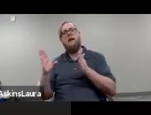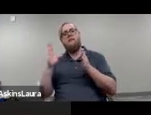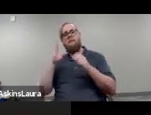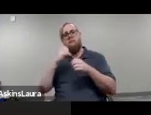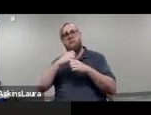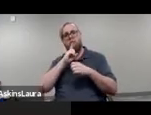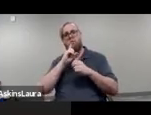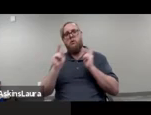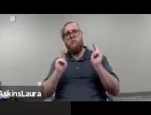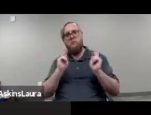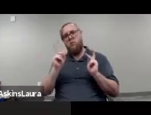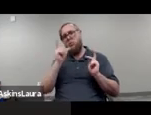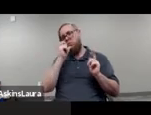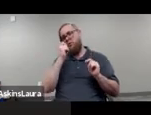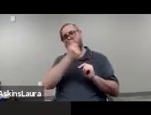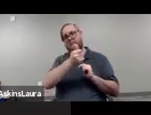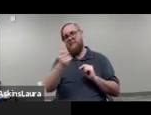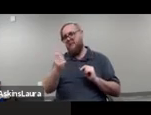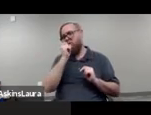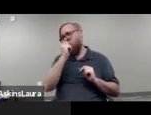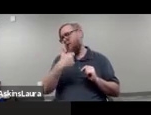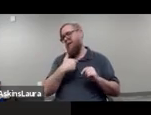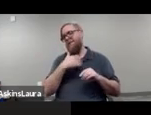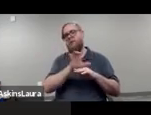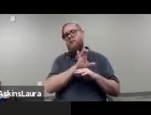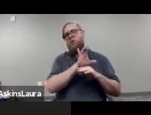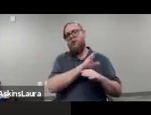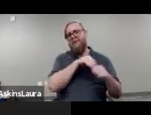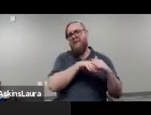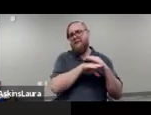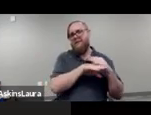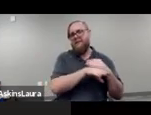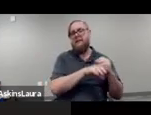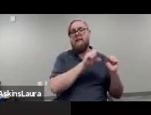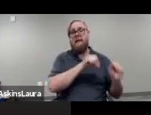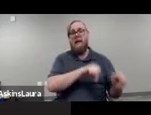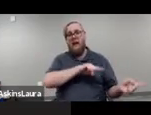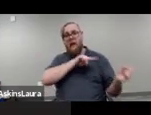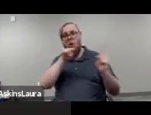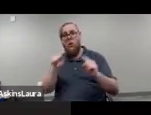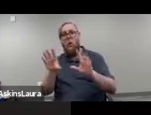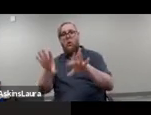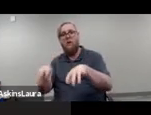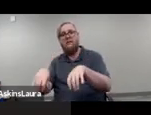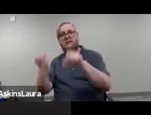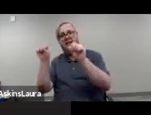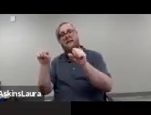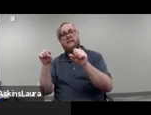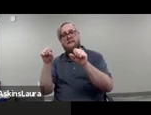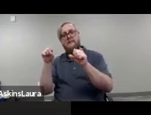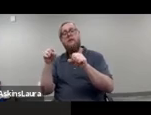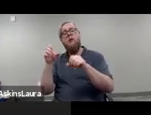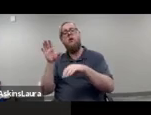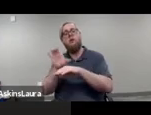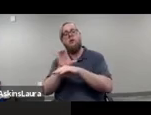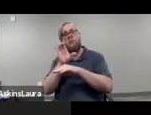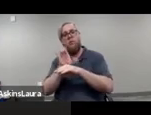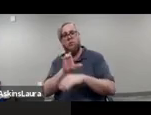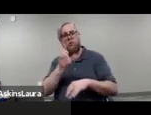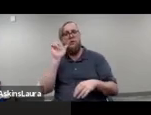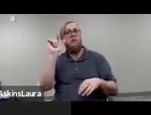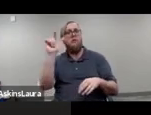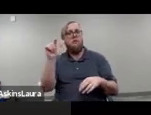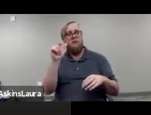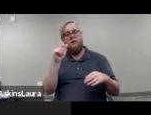folks who don't have computer access have computer access and are able to take it electronically in the future will really make a